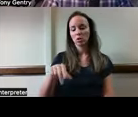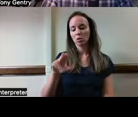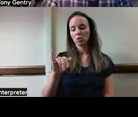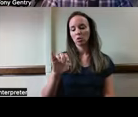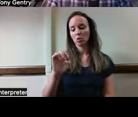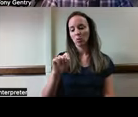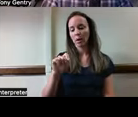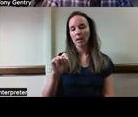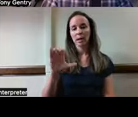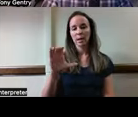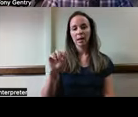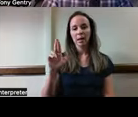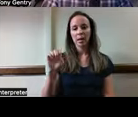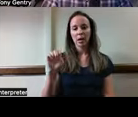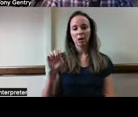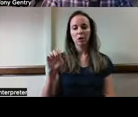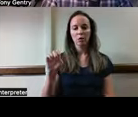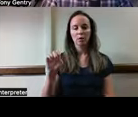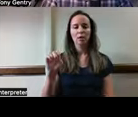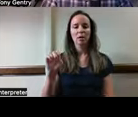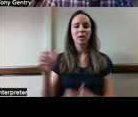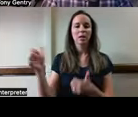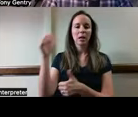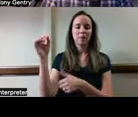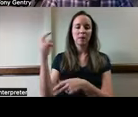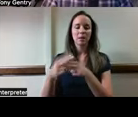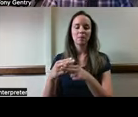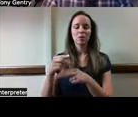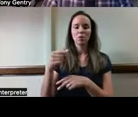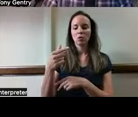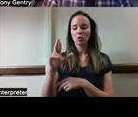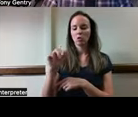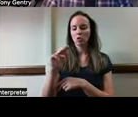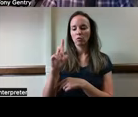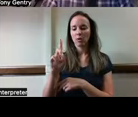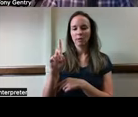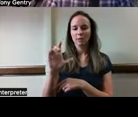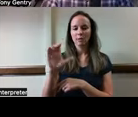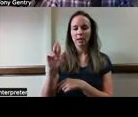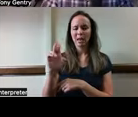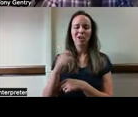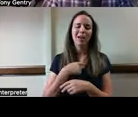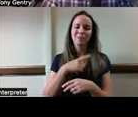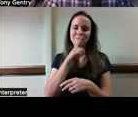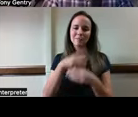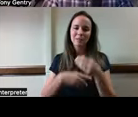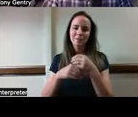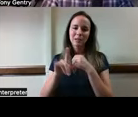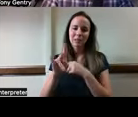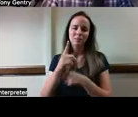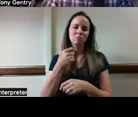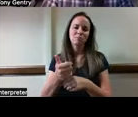Innovations and Grand Care. I didn't put their links up, but you can easily Google them if you're interested.